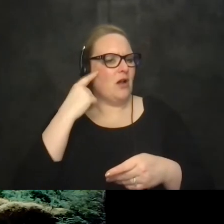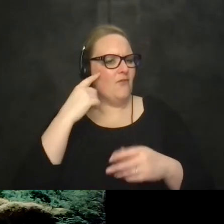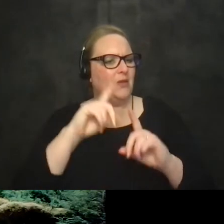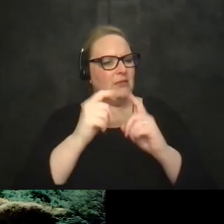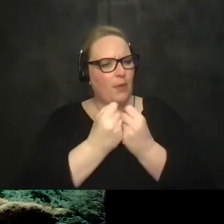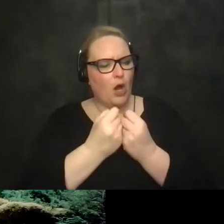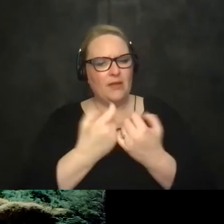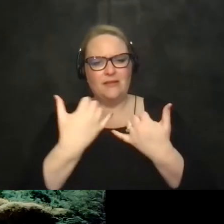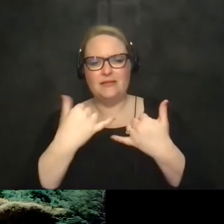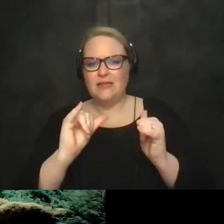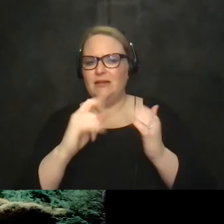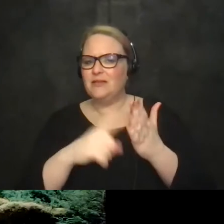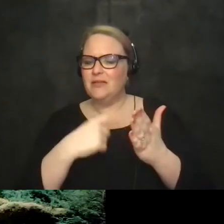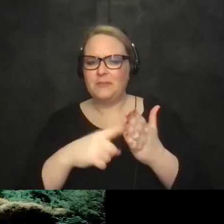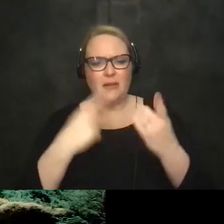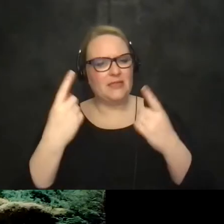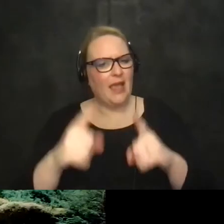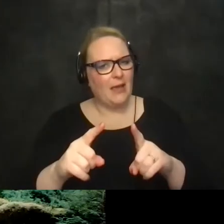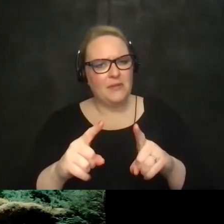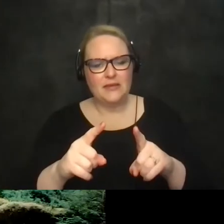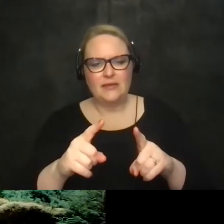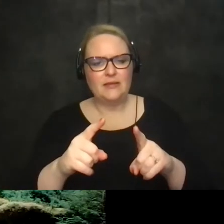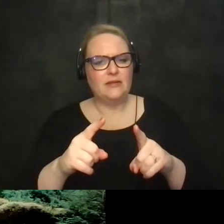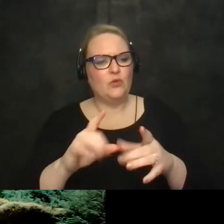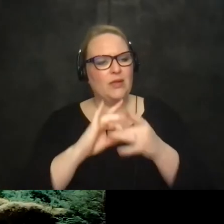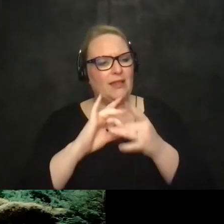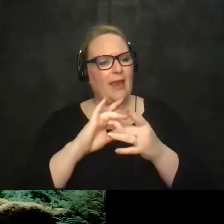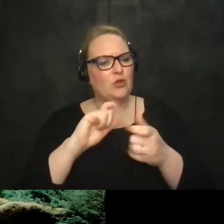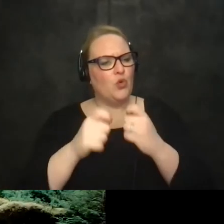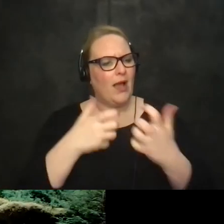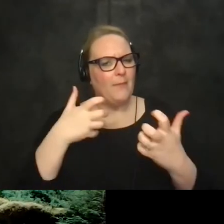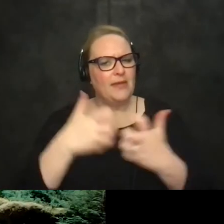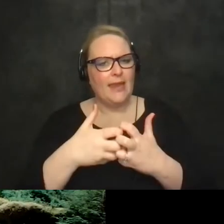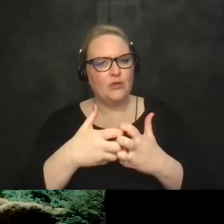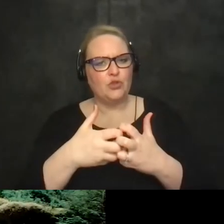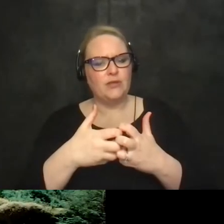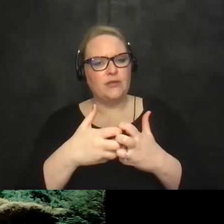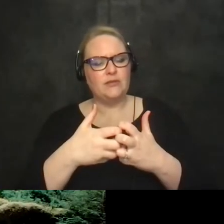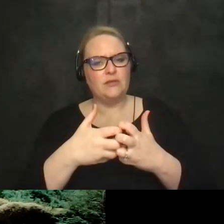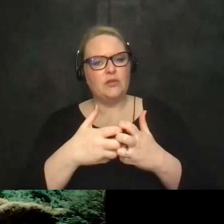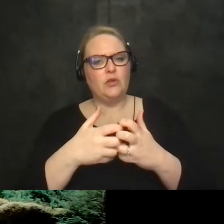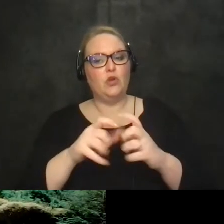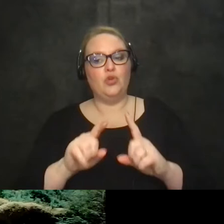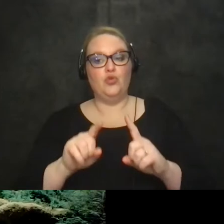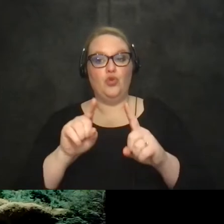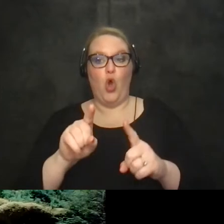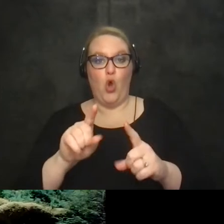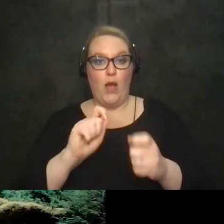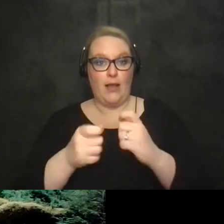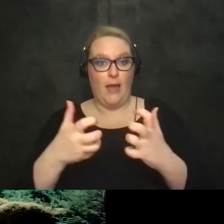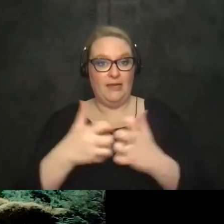it's still the experience in in terms of accommodations that you go to something called an accommodation center